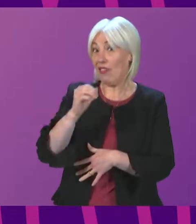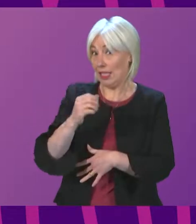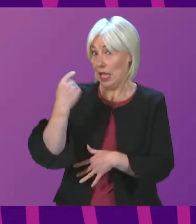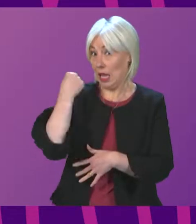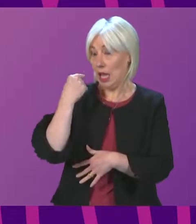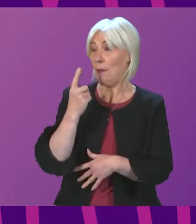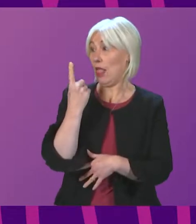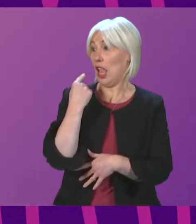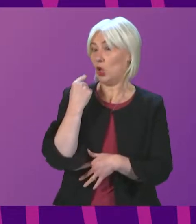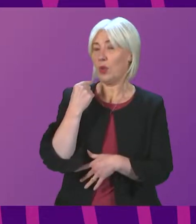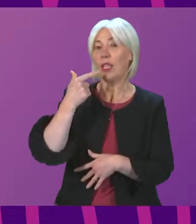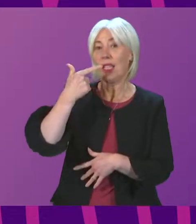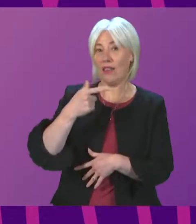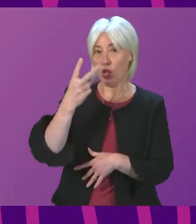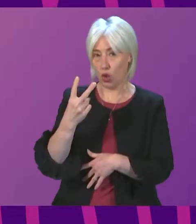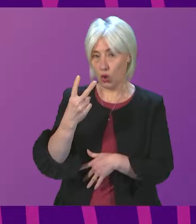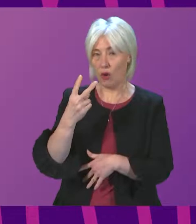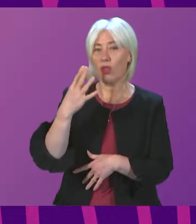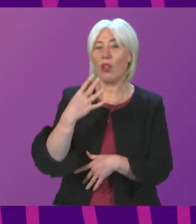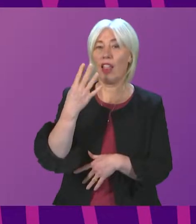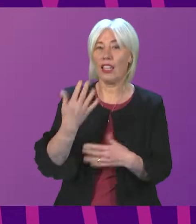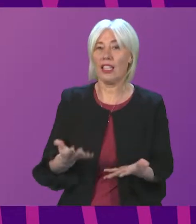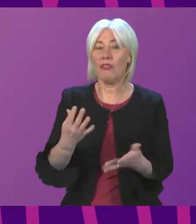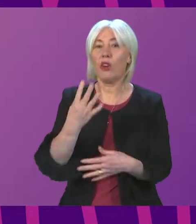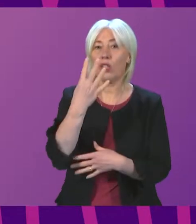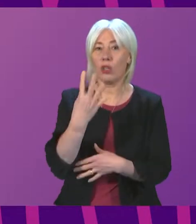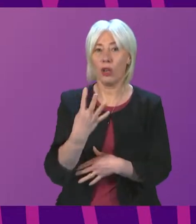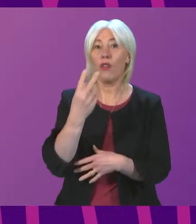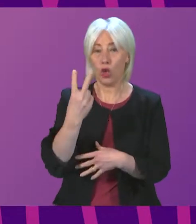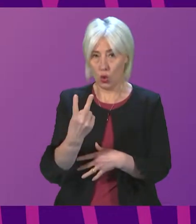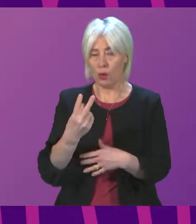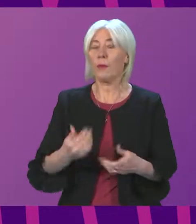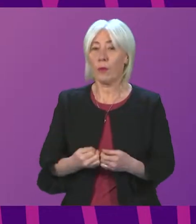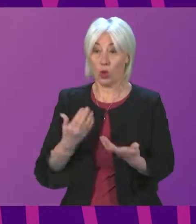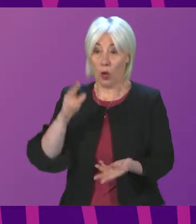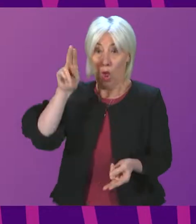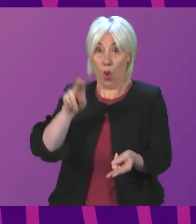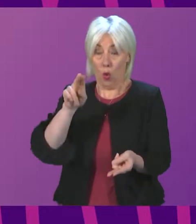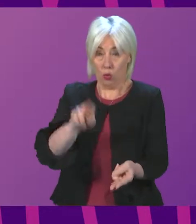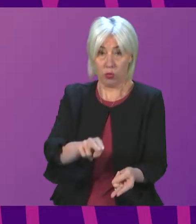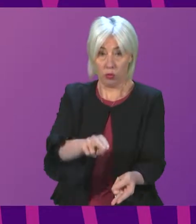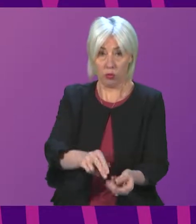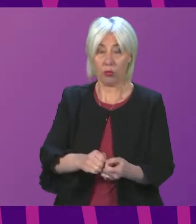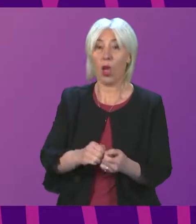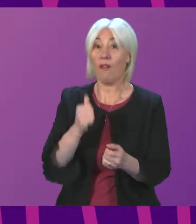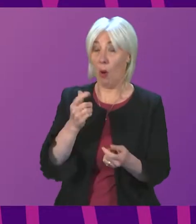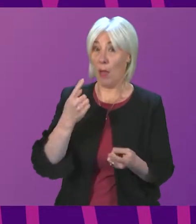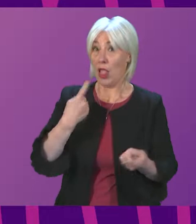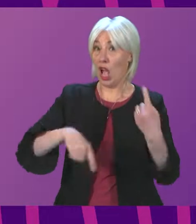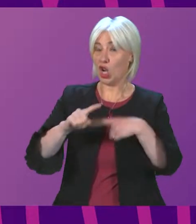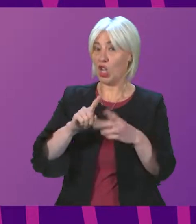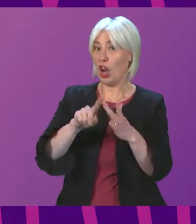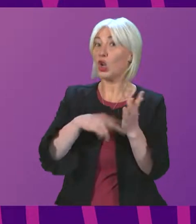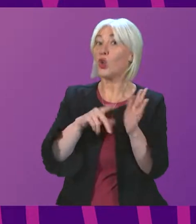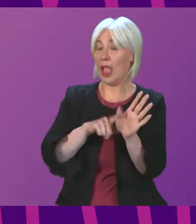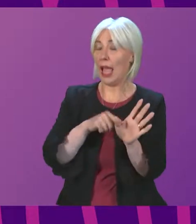Tuesday and 31 today. Indeed, number in intensive care is now at its lowest level since early July of